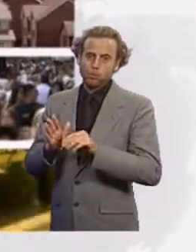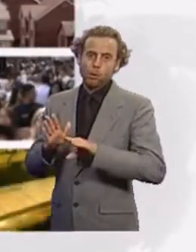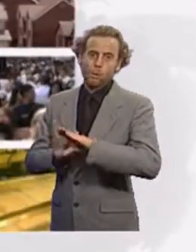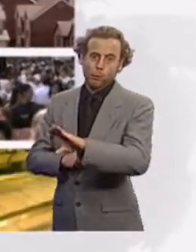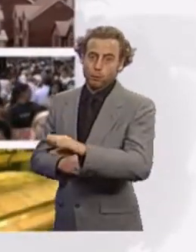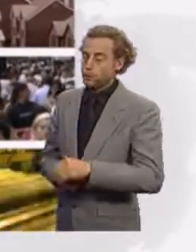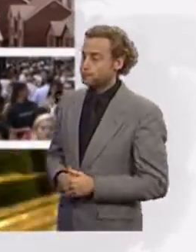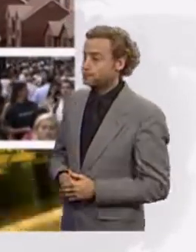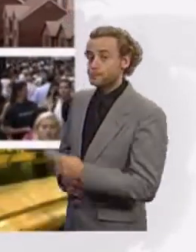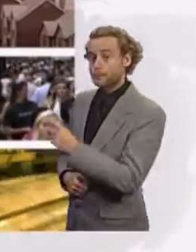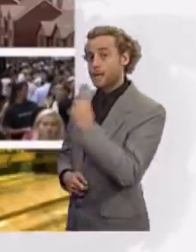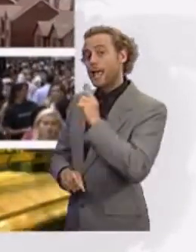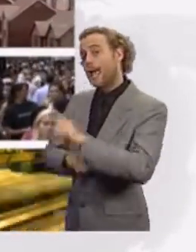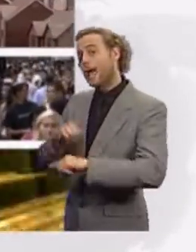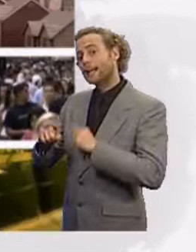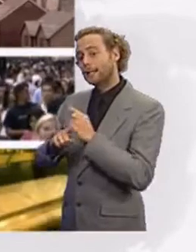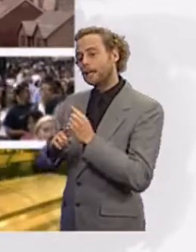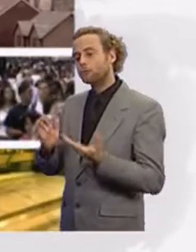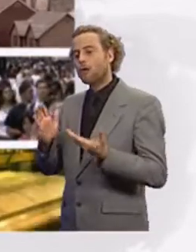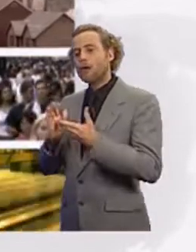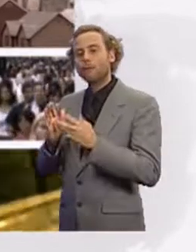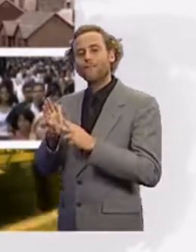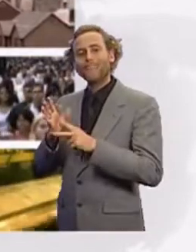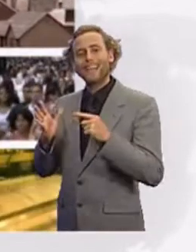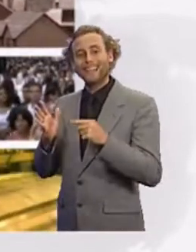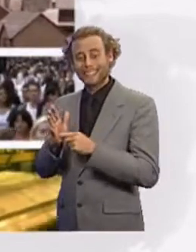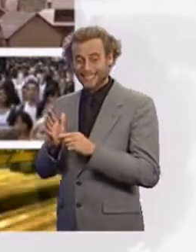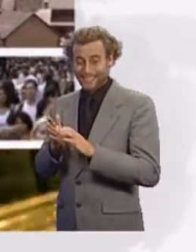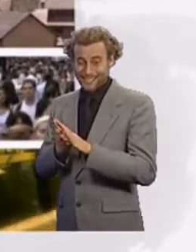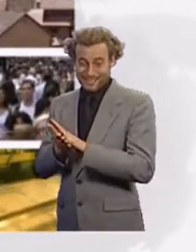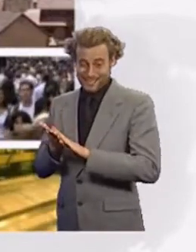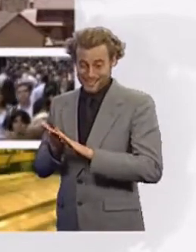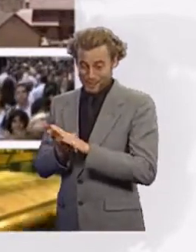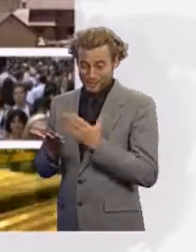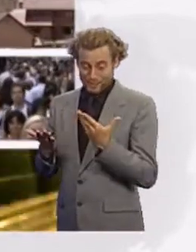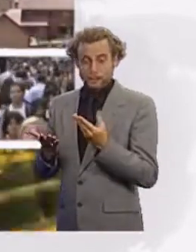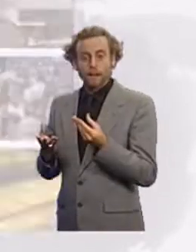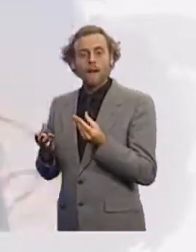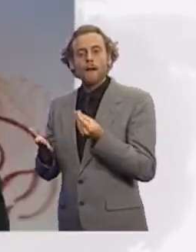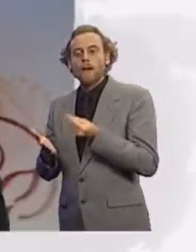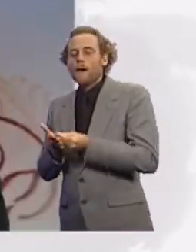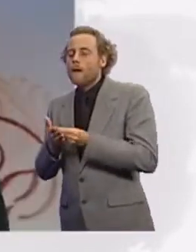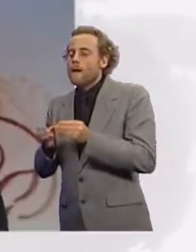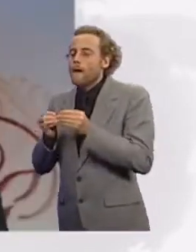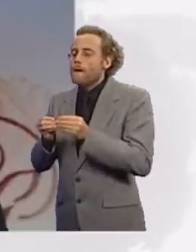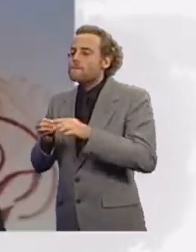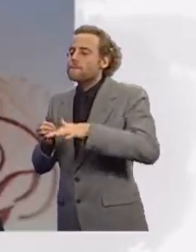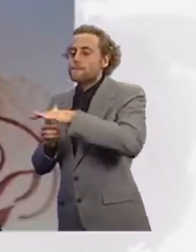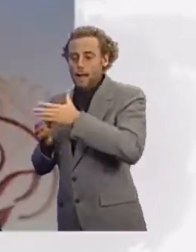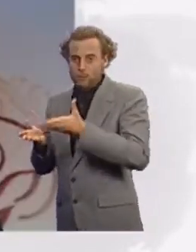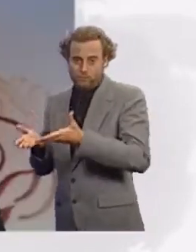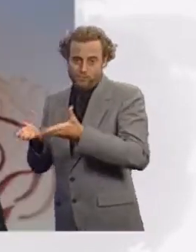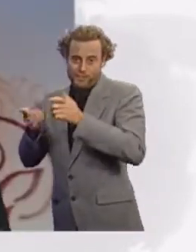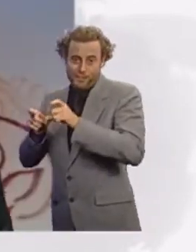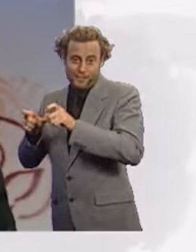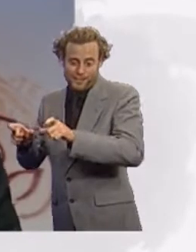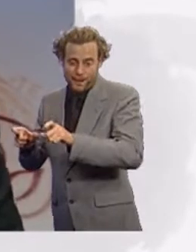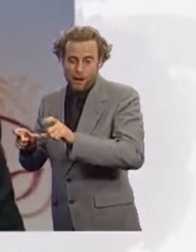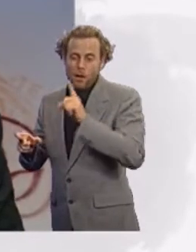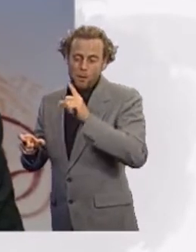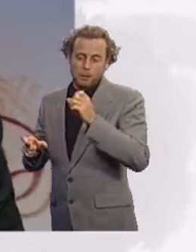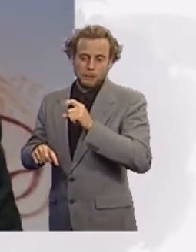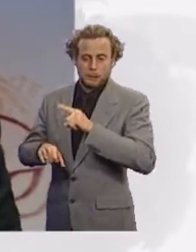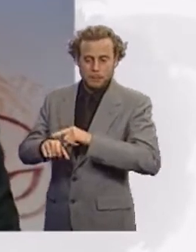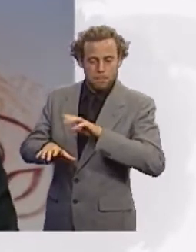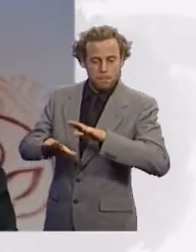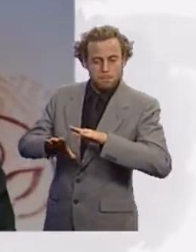next year means inflation will remain high while growth forecasts have been lowered. It will take many years before bank balance